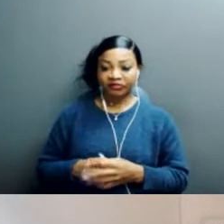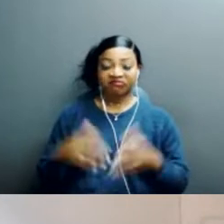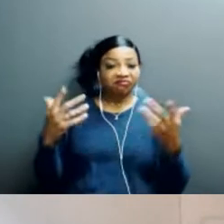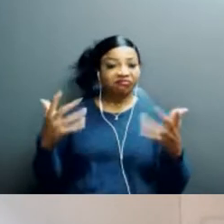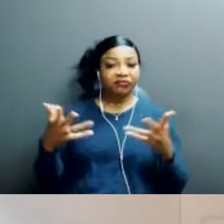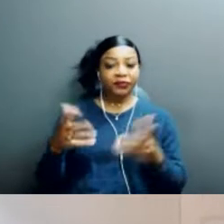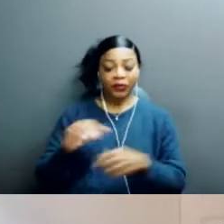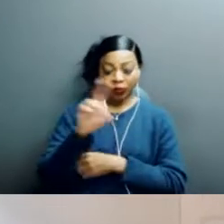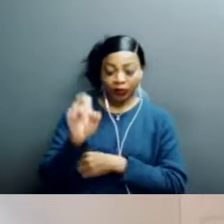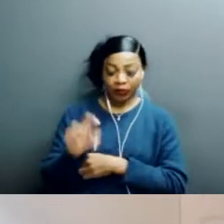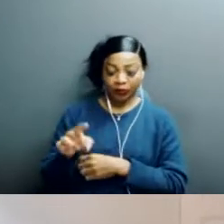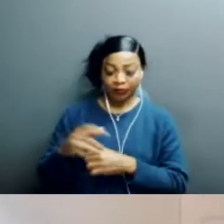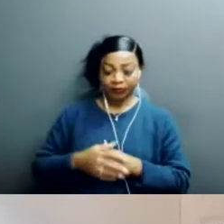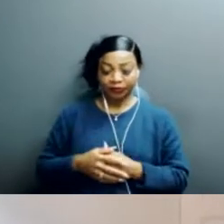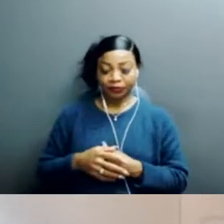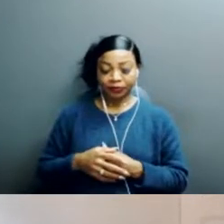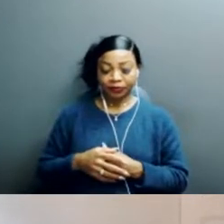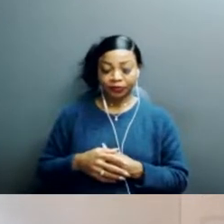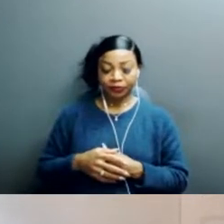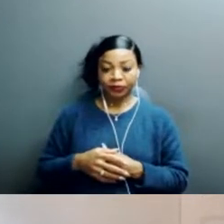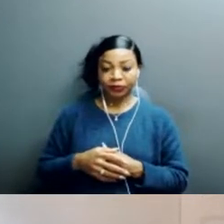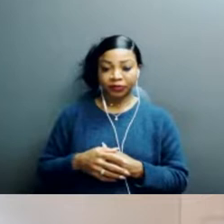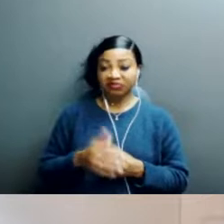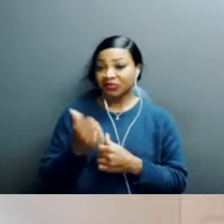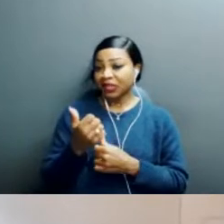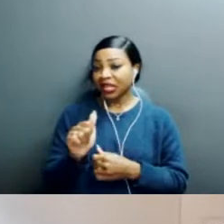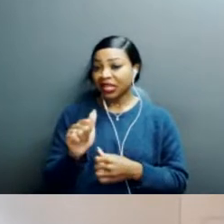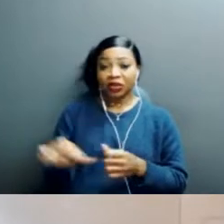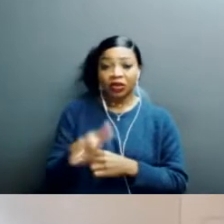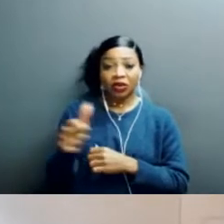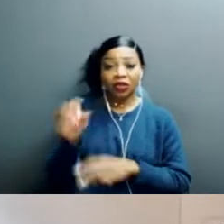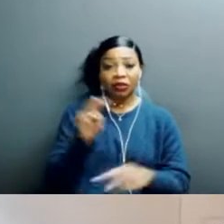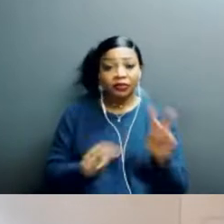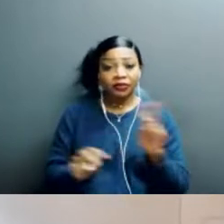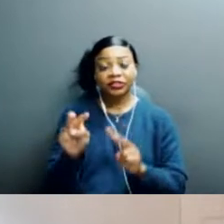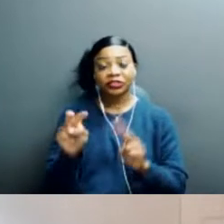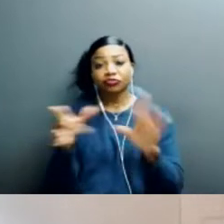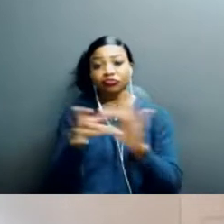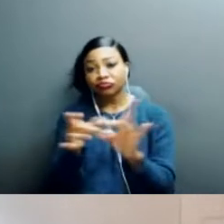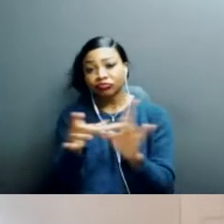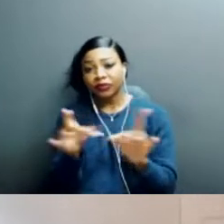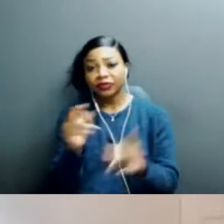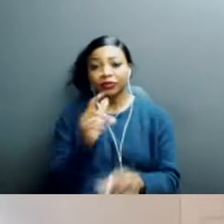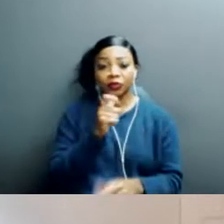open it up to the floor. Do you have any last comments or observations for the people who are with us?